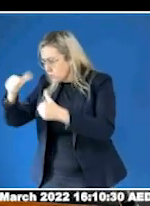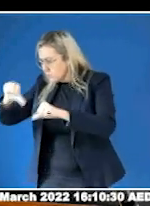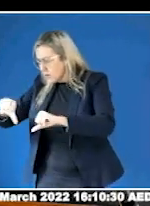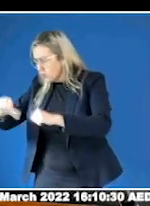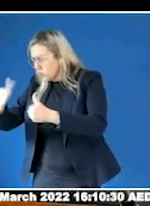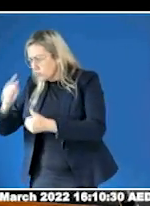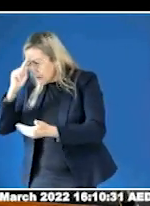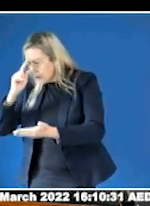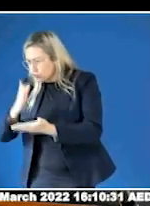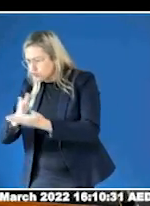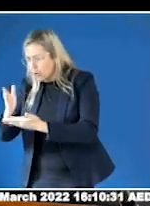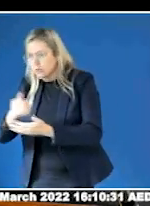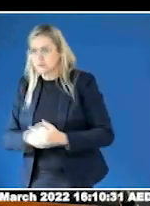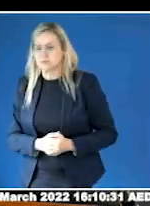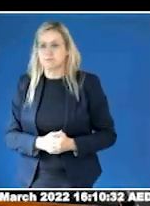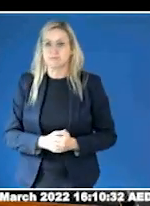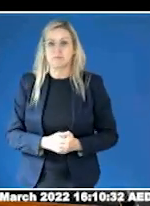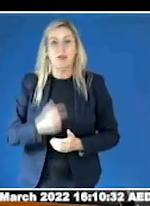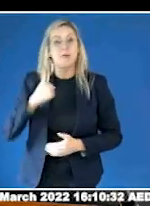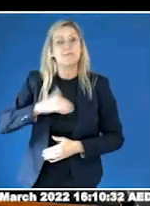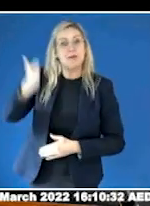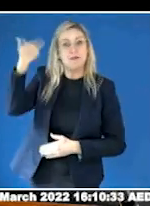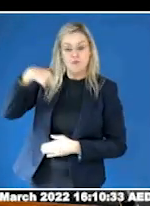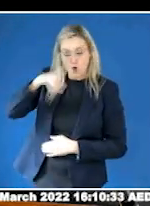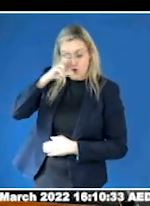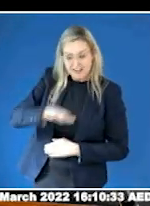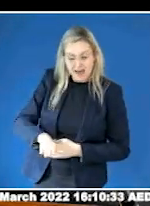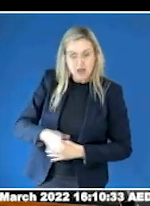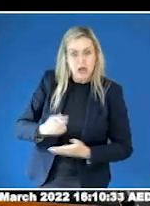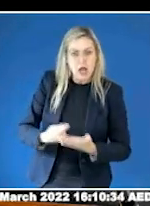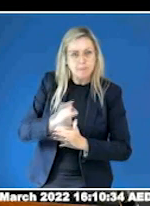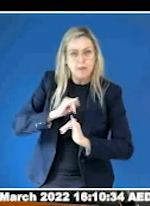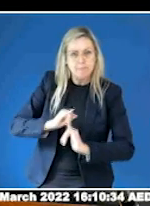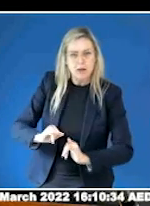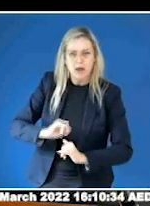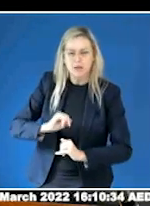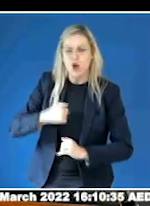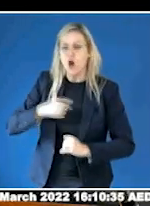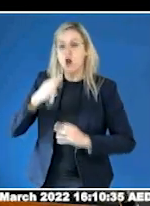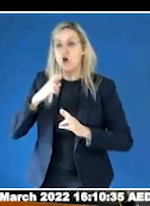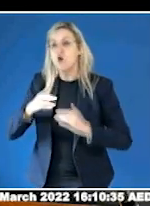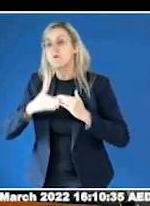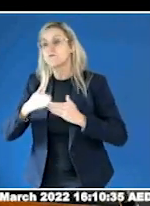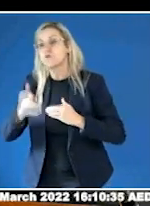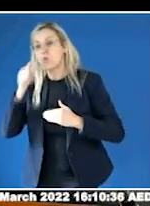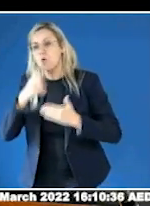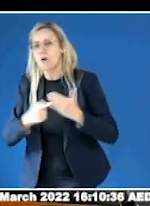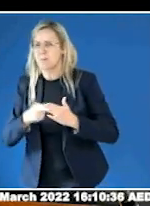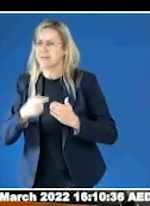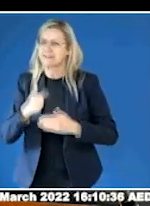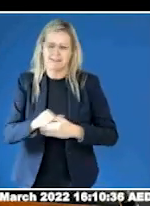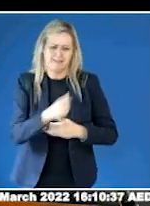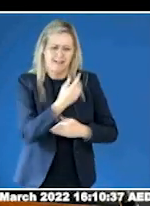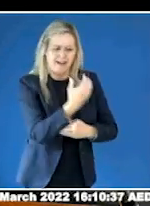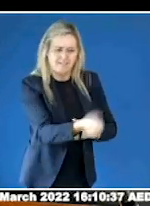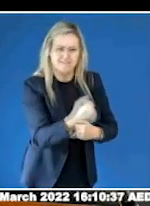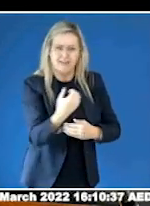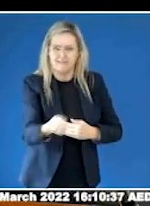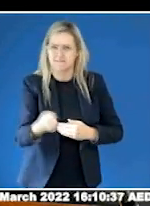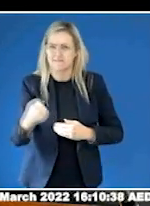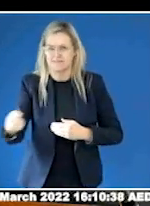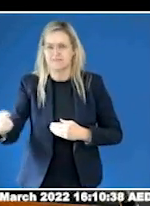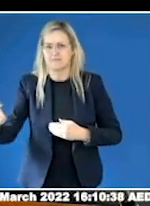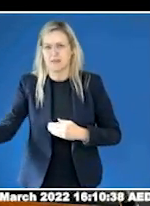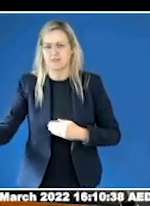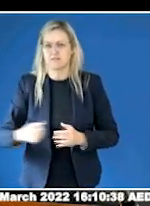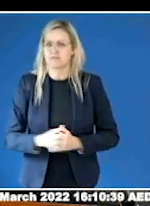like me since I was a child, but I hear from too many of my autistic peers that are still being mistreated. Personally, I have had to